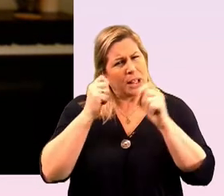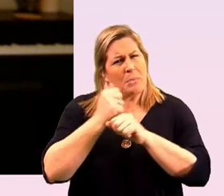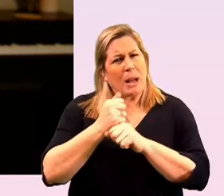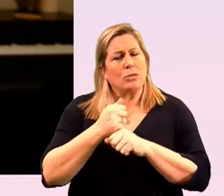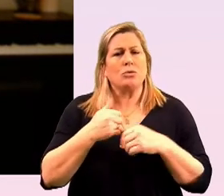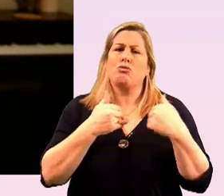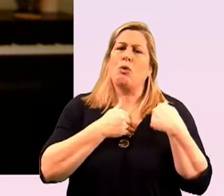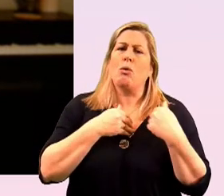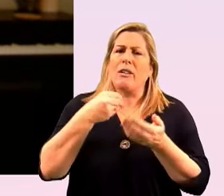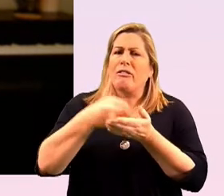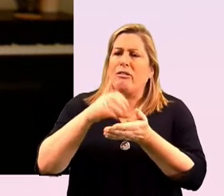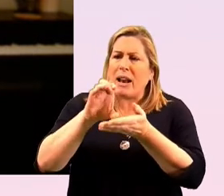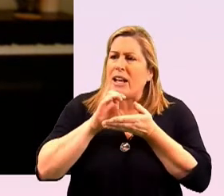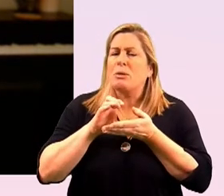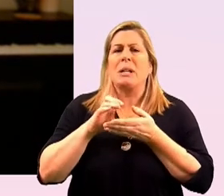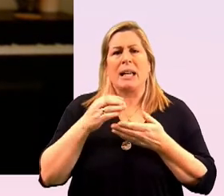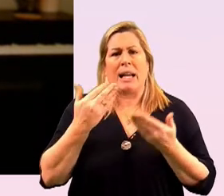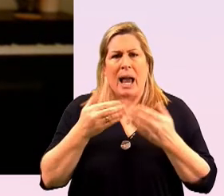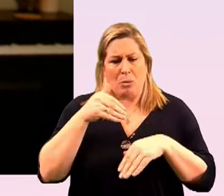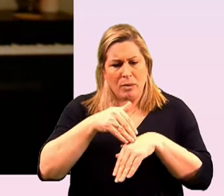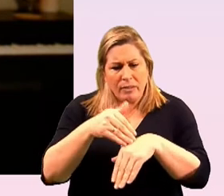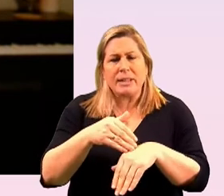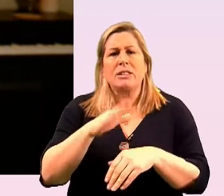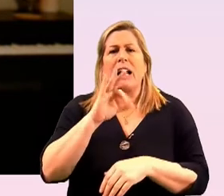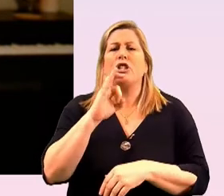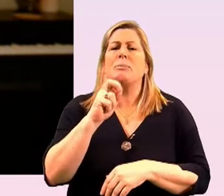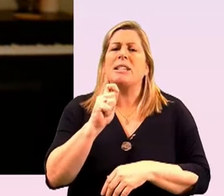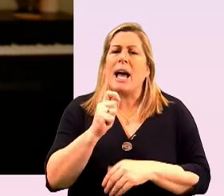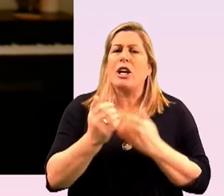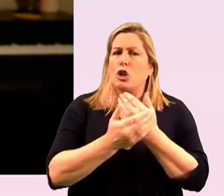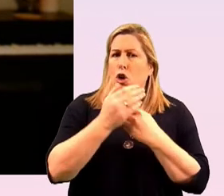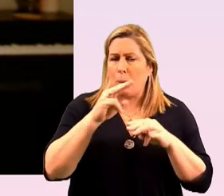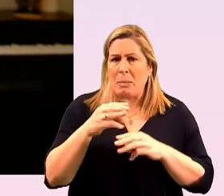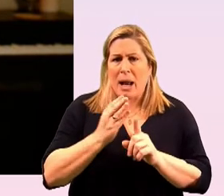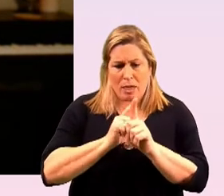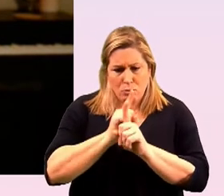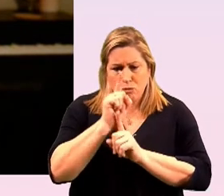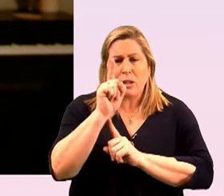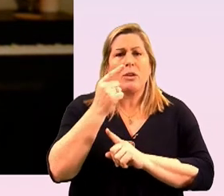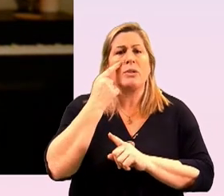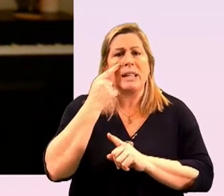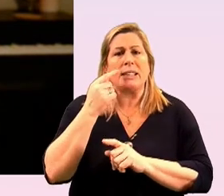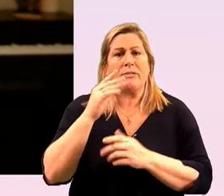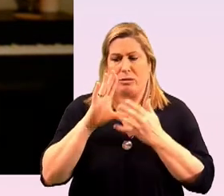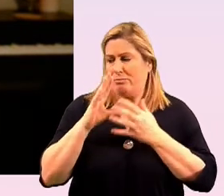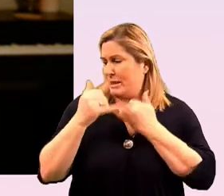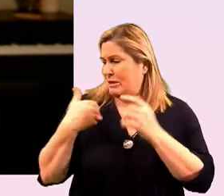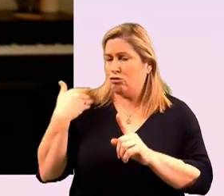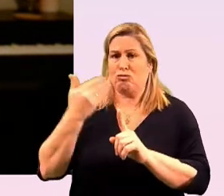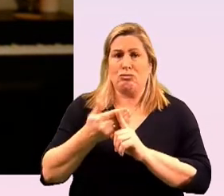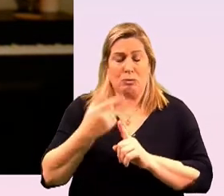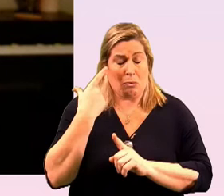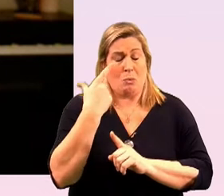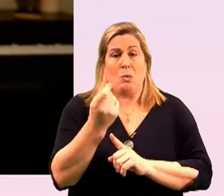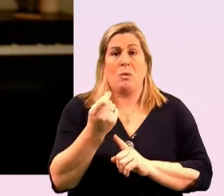belong to an lgbti young people i think that the progress we've seen over the last decade and a half simply wouldn't have happened at the pace it has